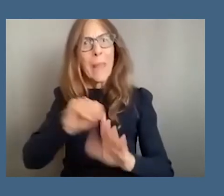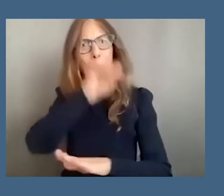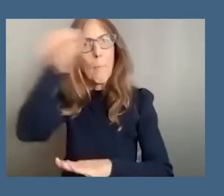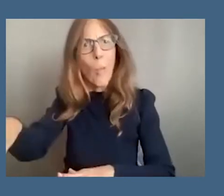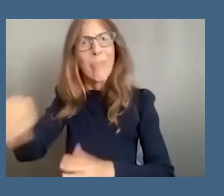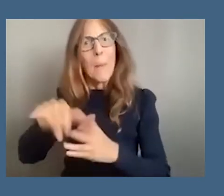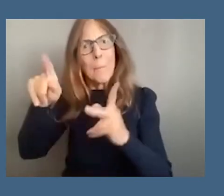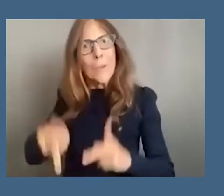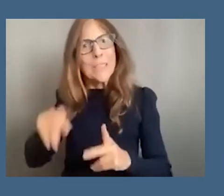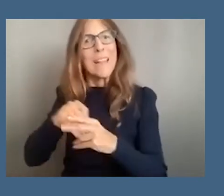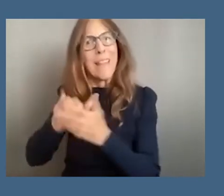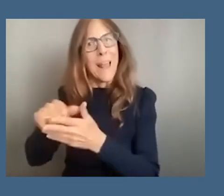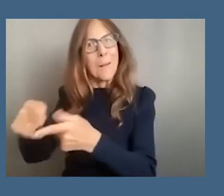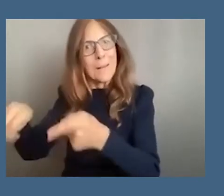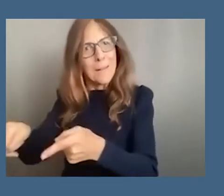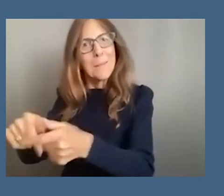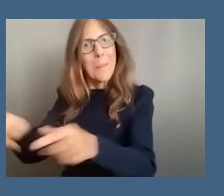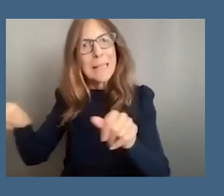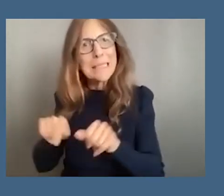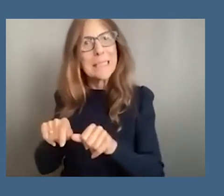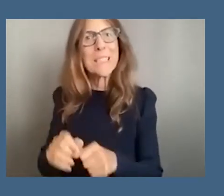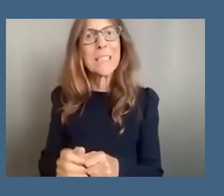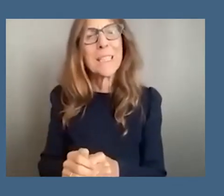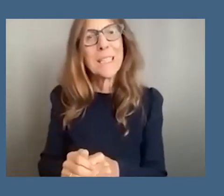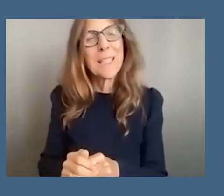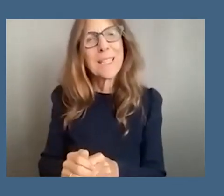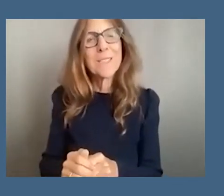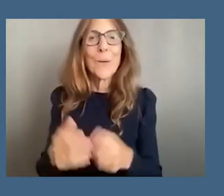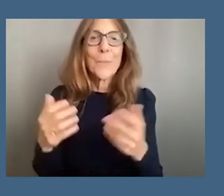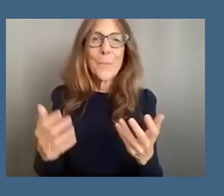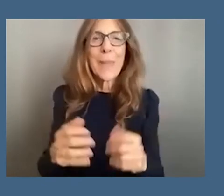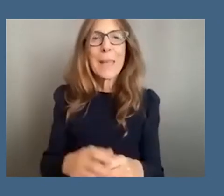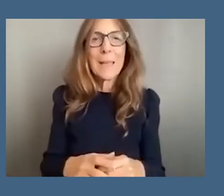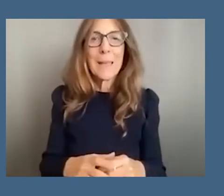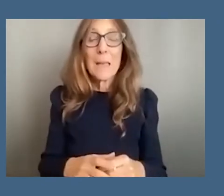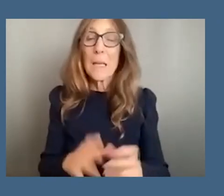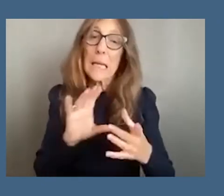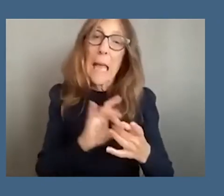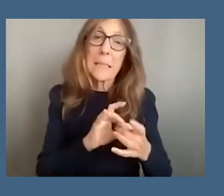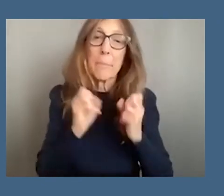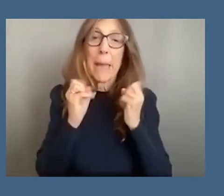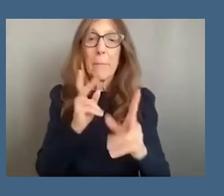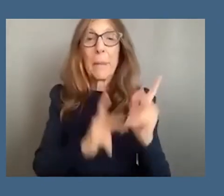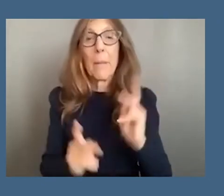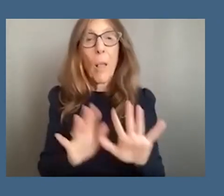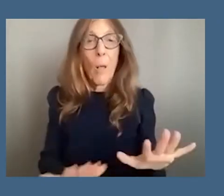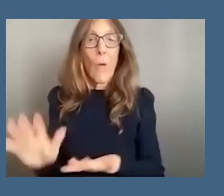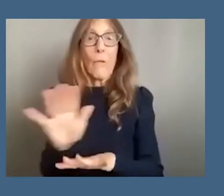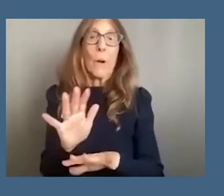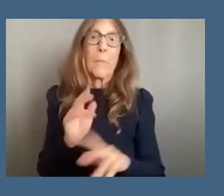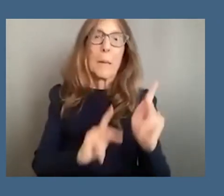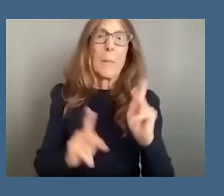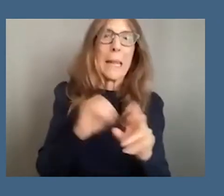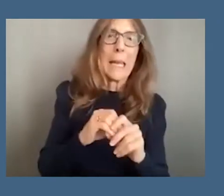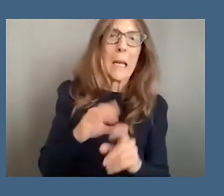was something uh that uh connects any number of peoples throughout the the globe colonized peoples uh